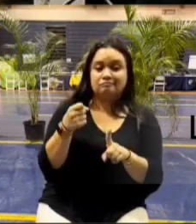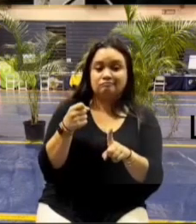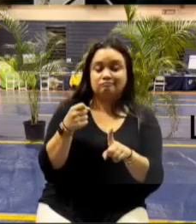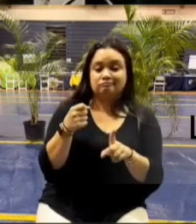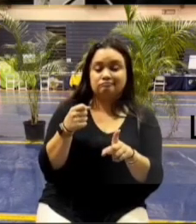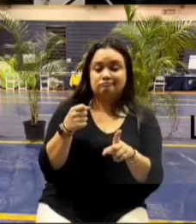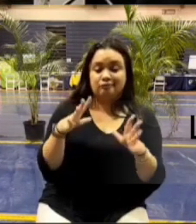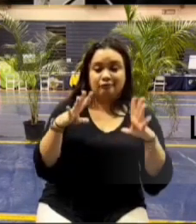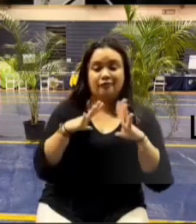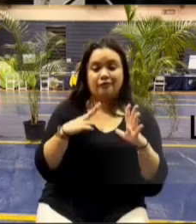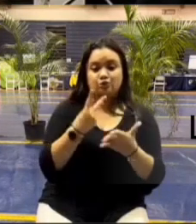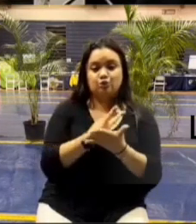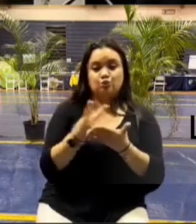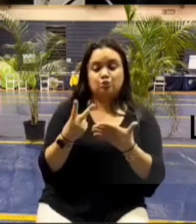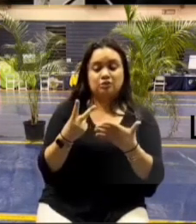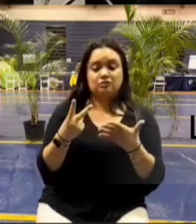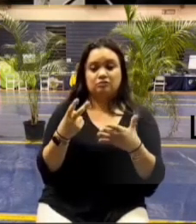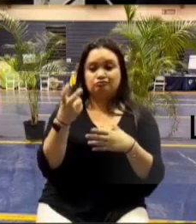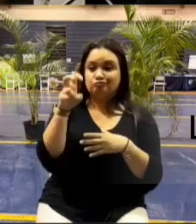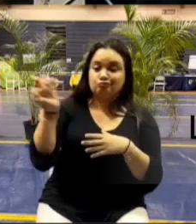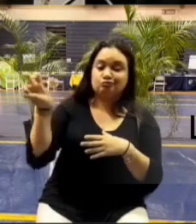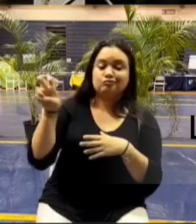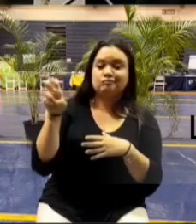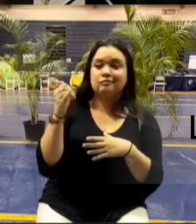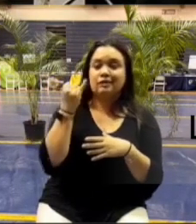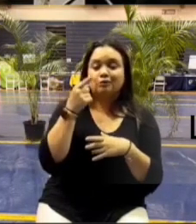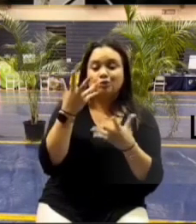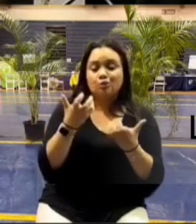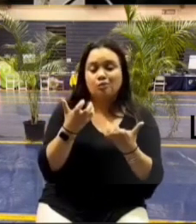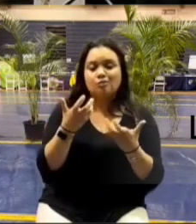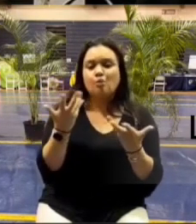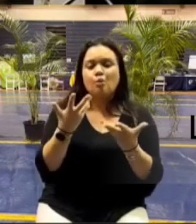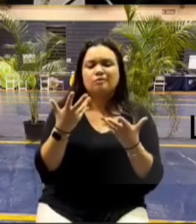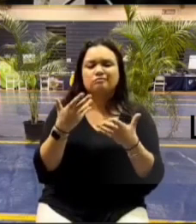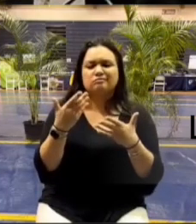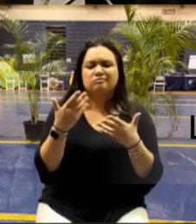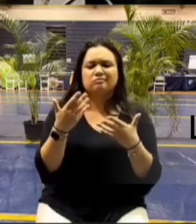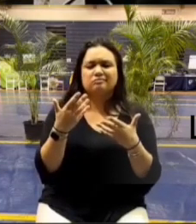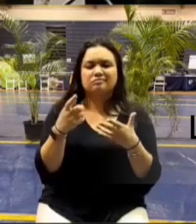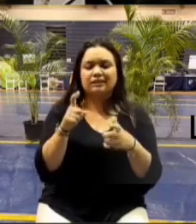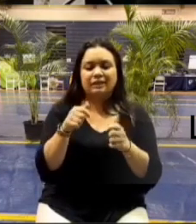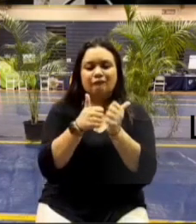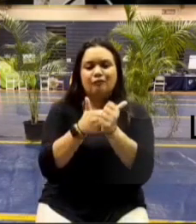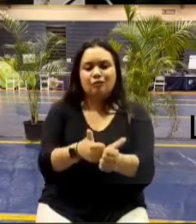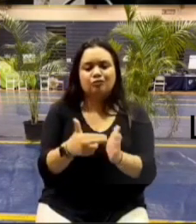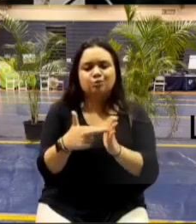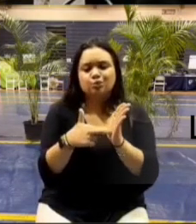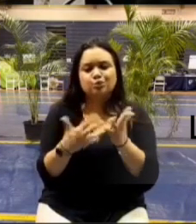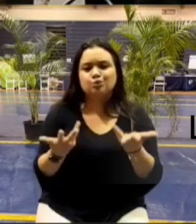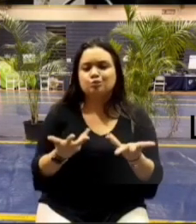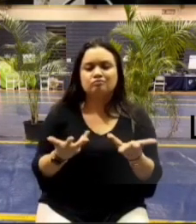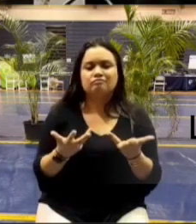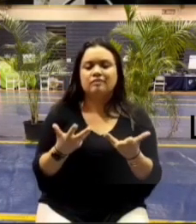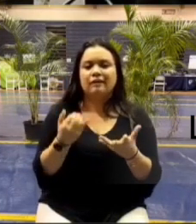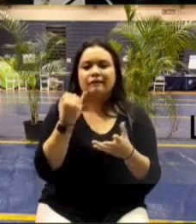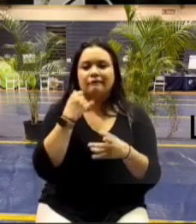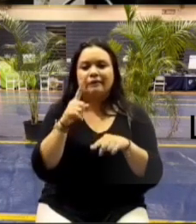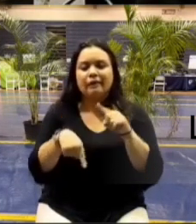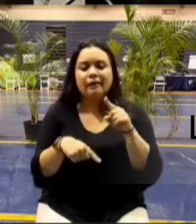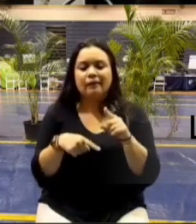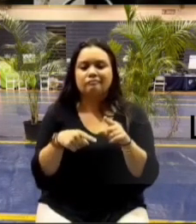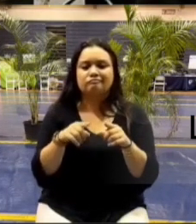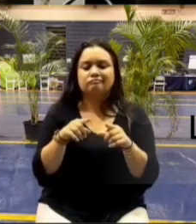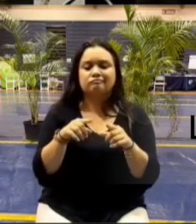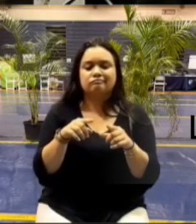island what's the protocol for if we want to be around when they clear the lots what's the protocol for if we can't be there in 72